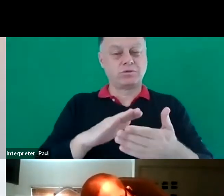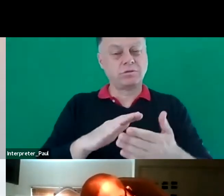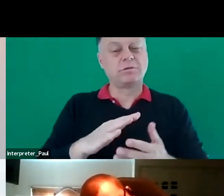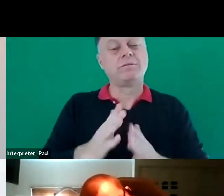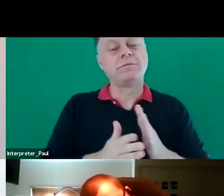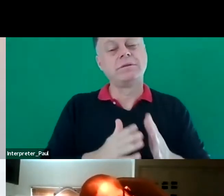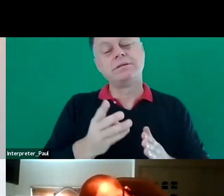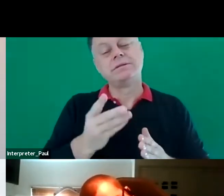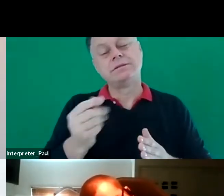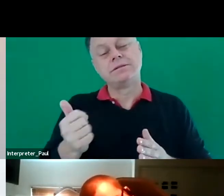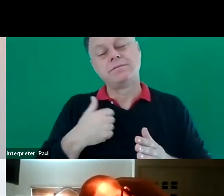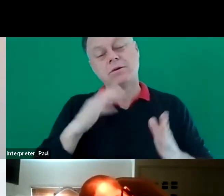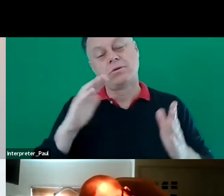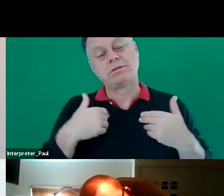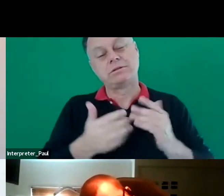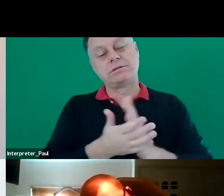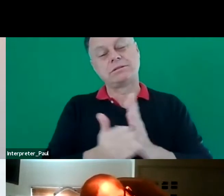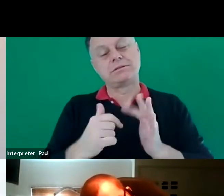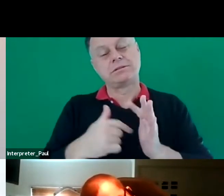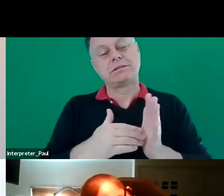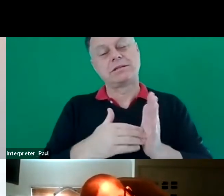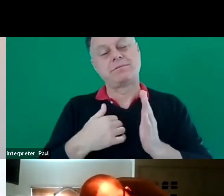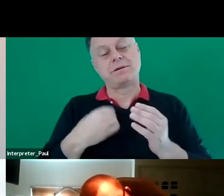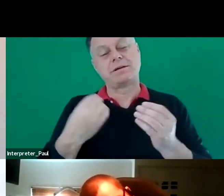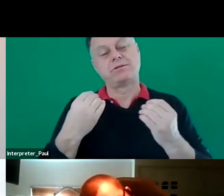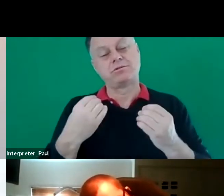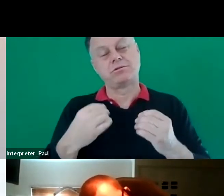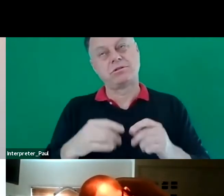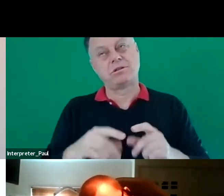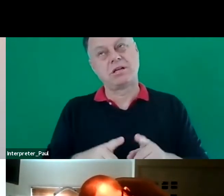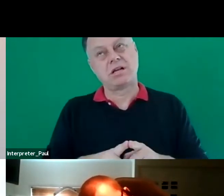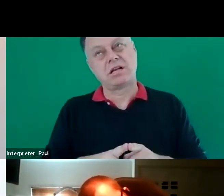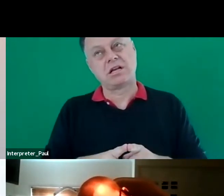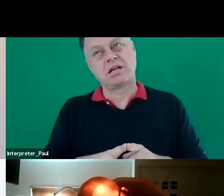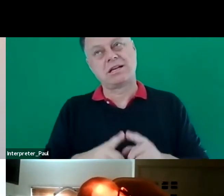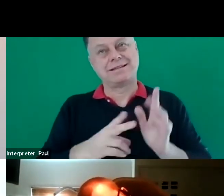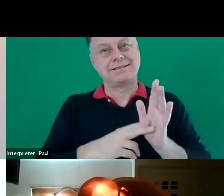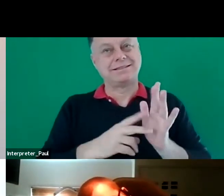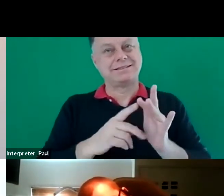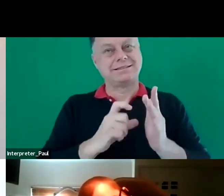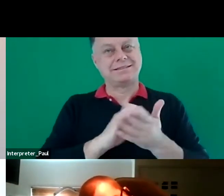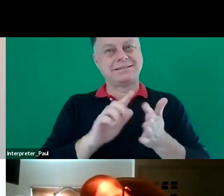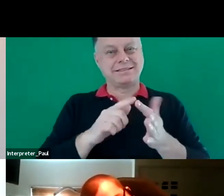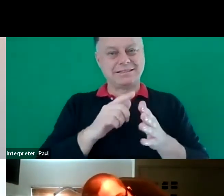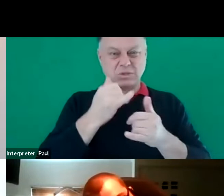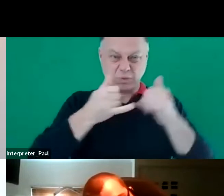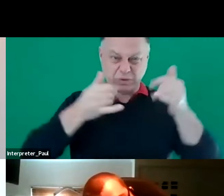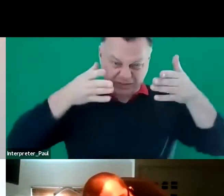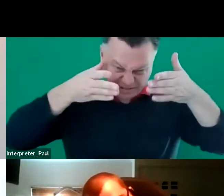my autistic skill sets to benefit my education. So niche expertise and hyper focus,